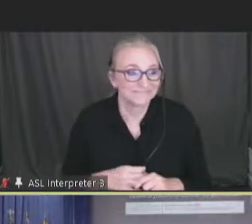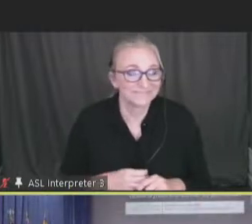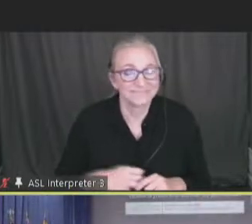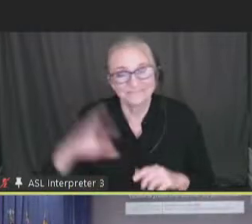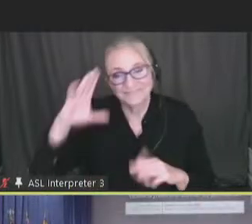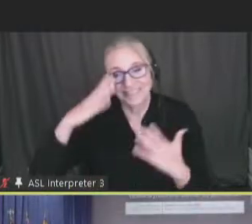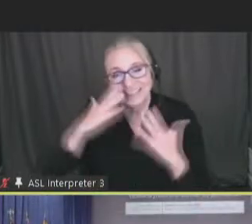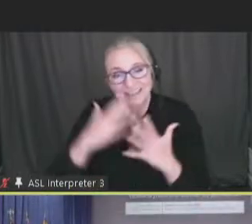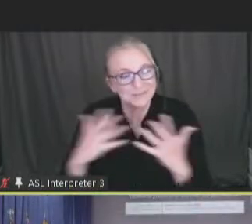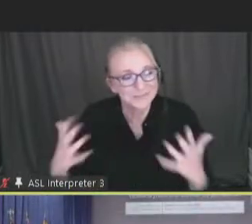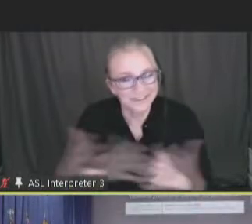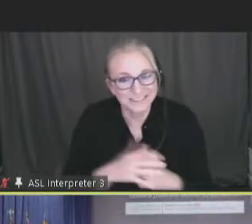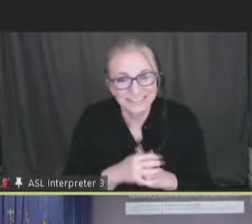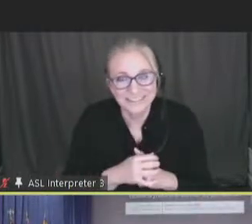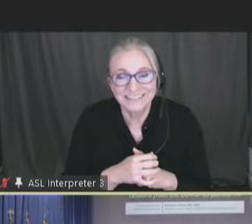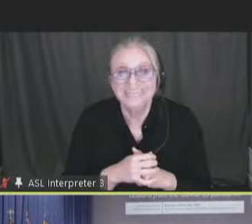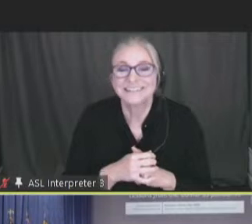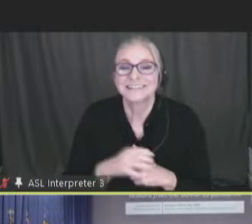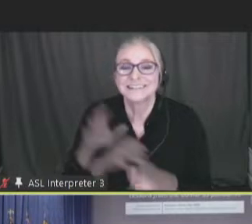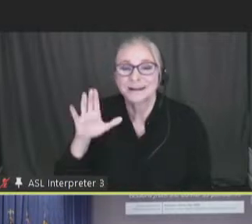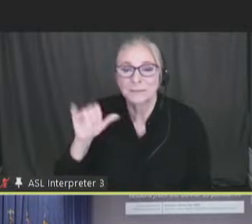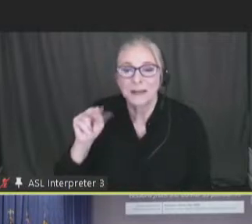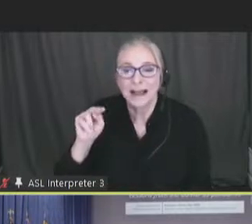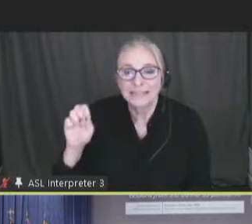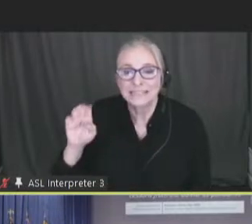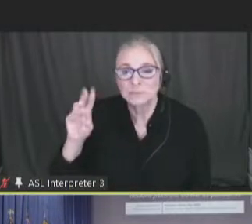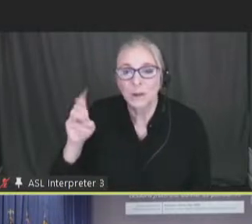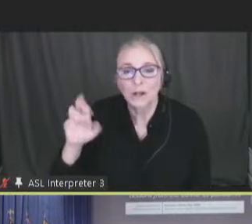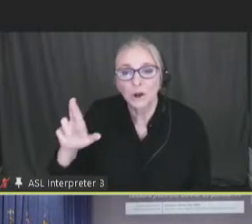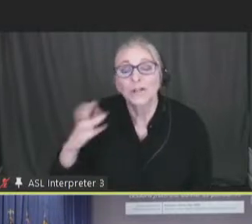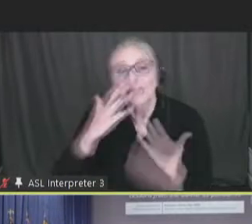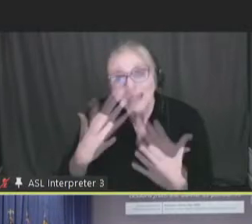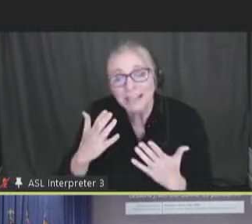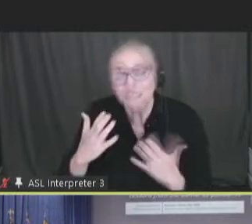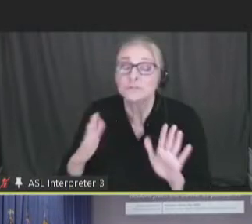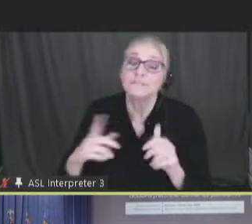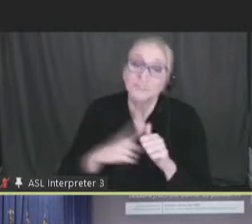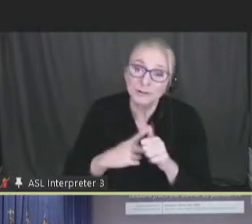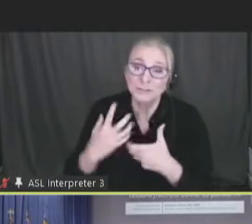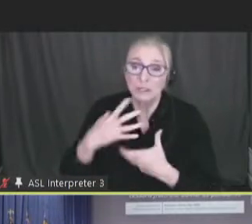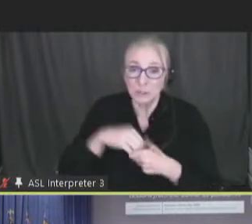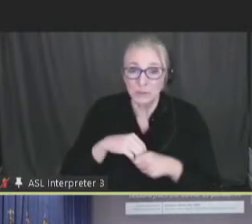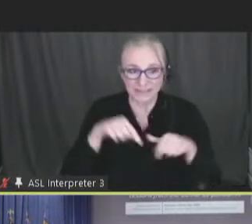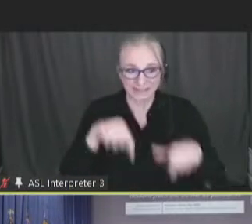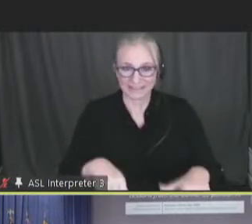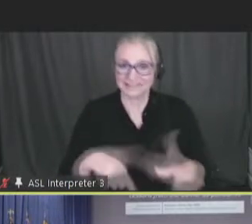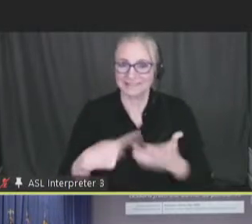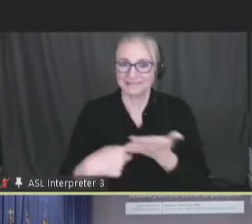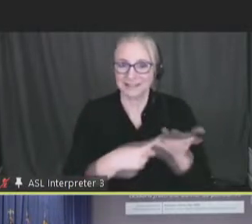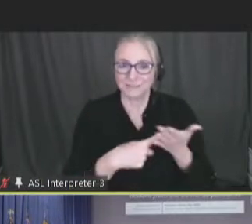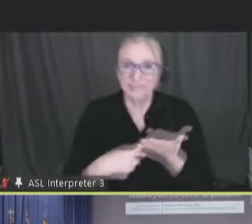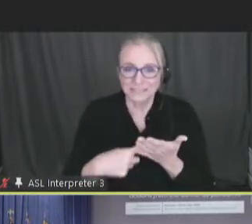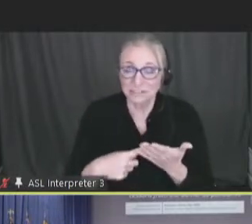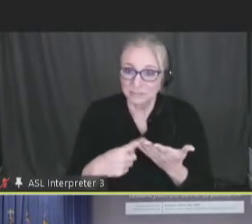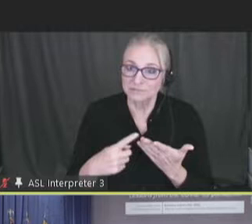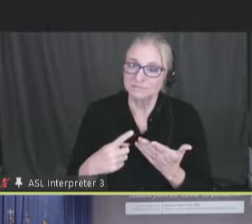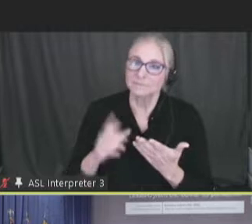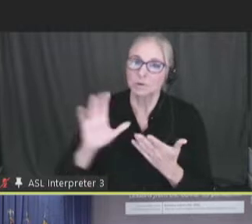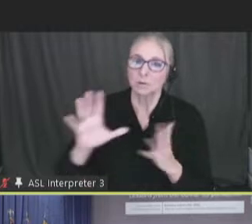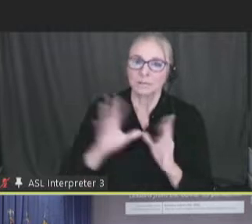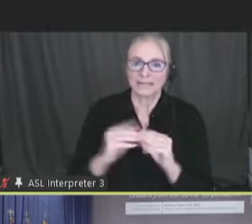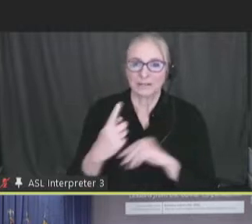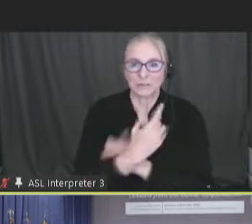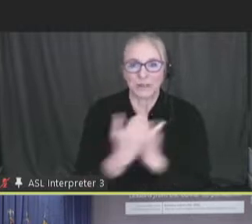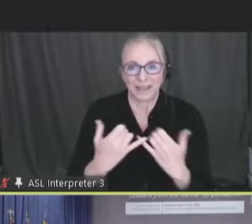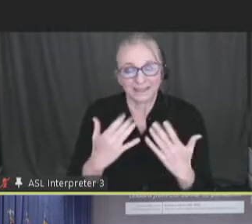you so much. I'm Bonnie Swainer. Thank you, first of all, for concluding this conversation as part of your meeting and